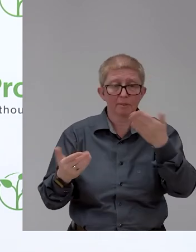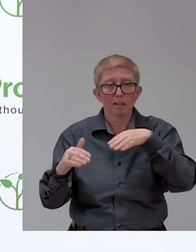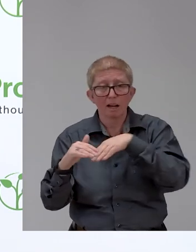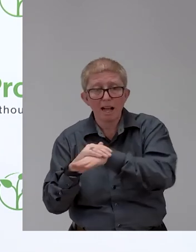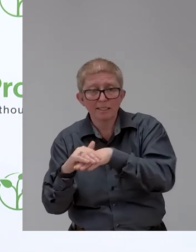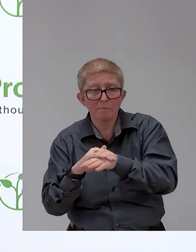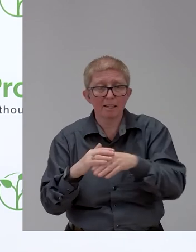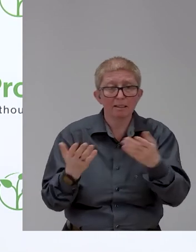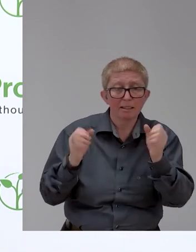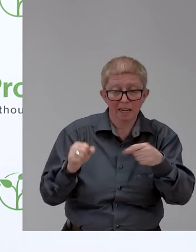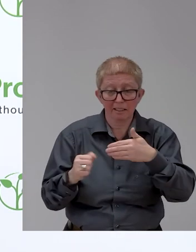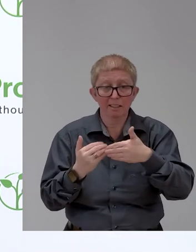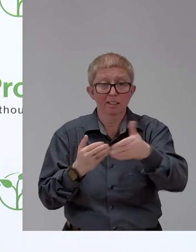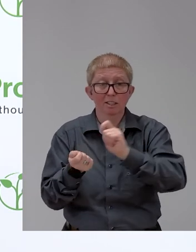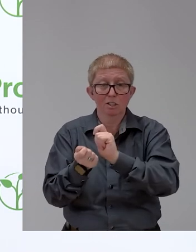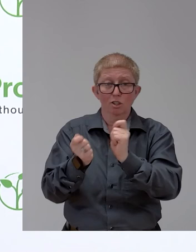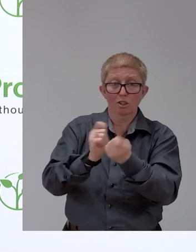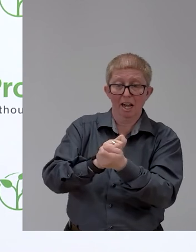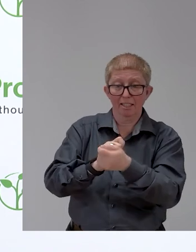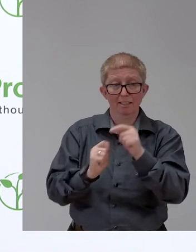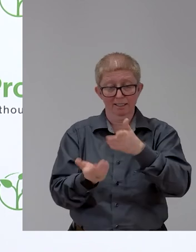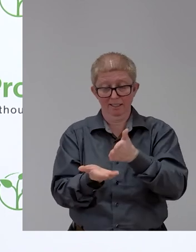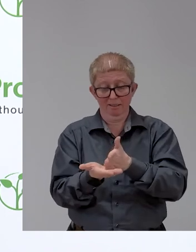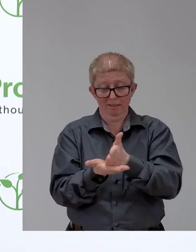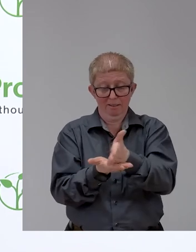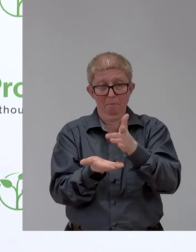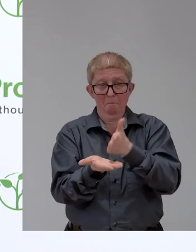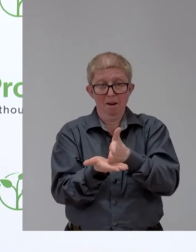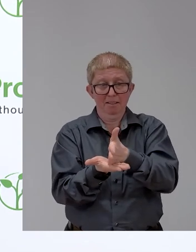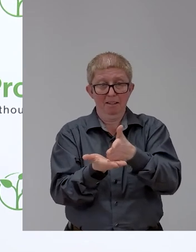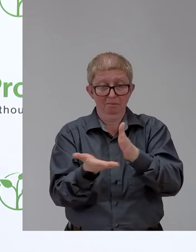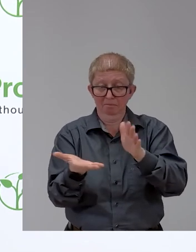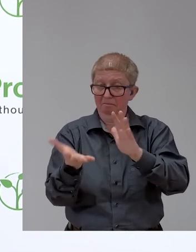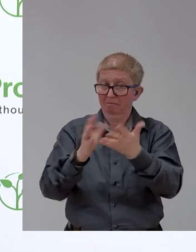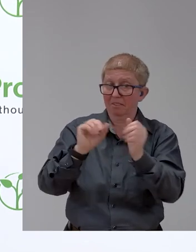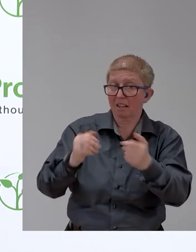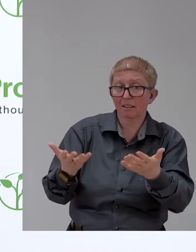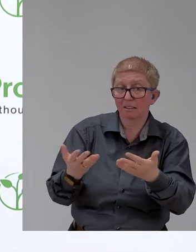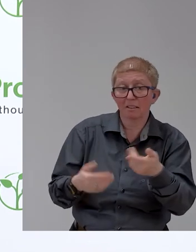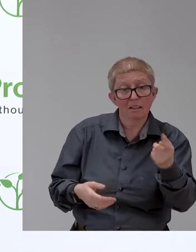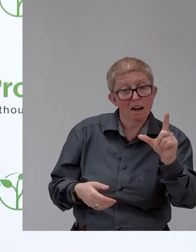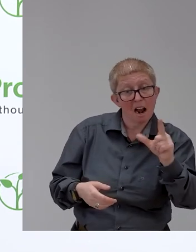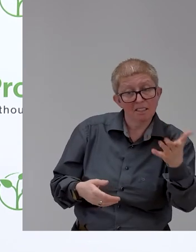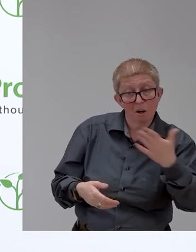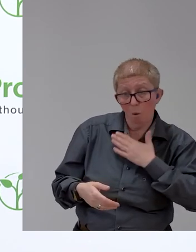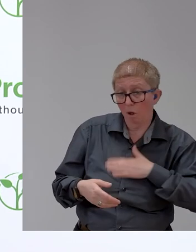middle class change? Professor Lasami, you're here on the screen. Maybe you're first to answer this.